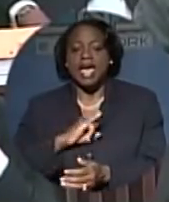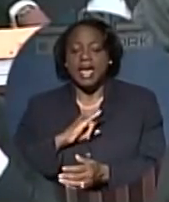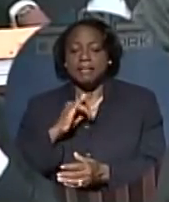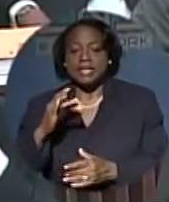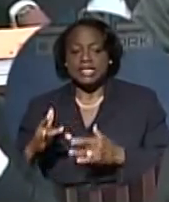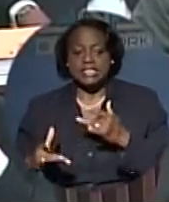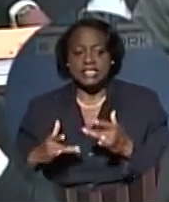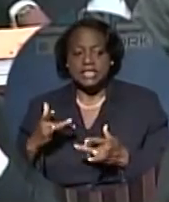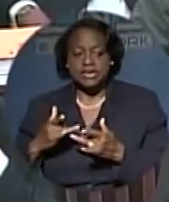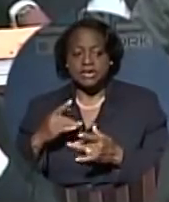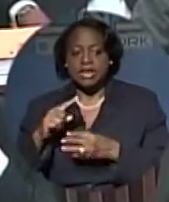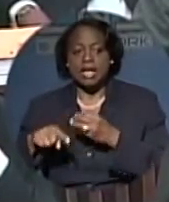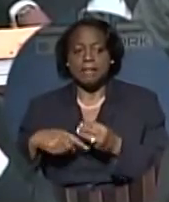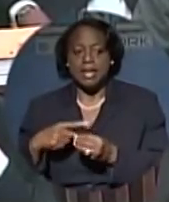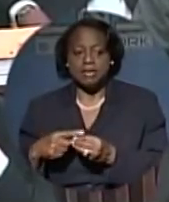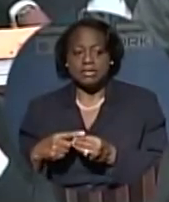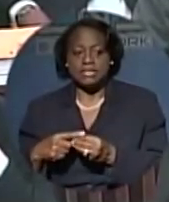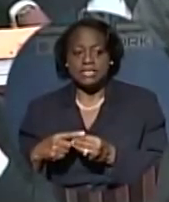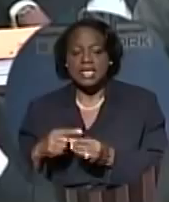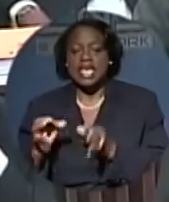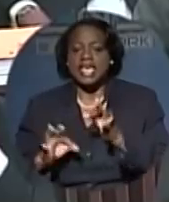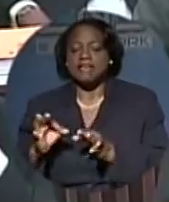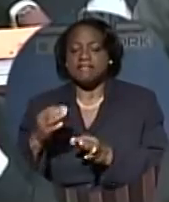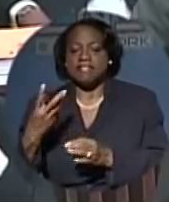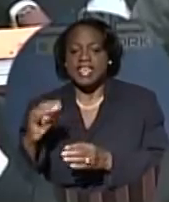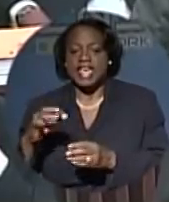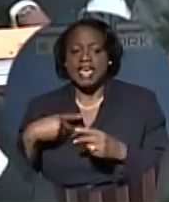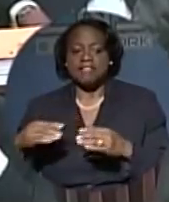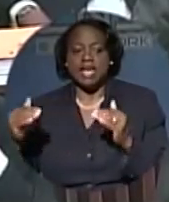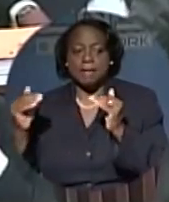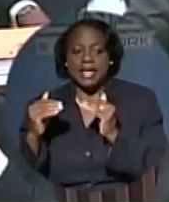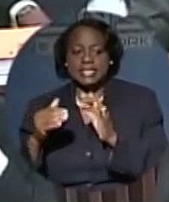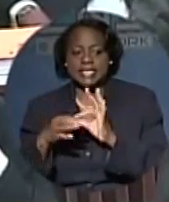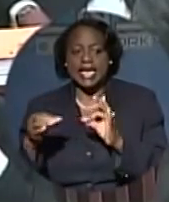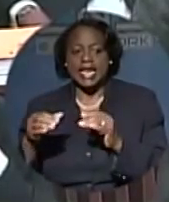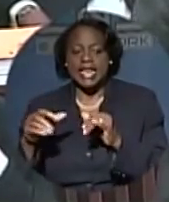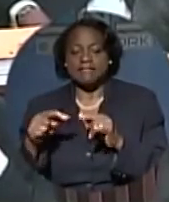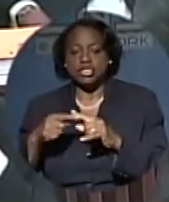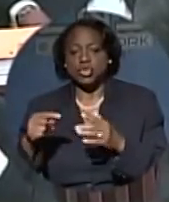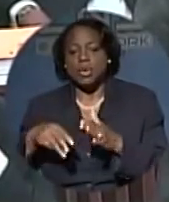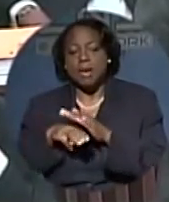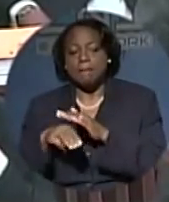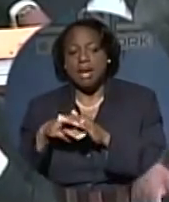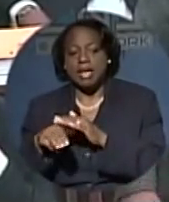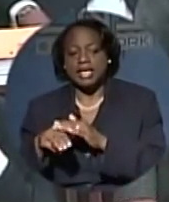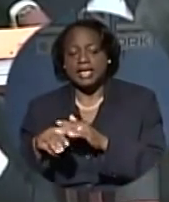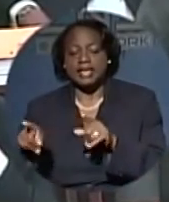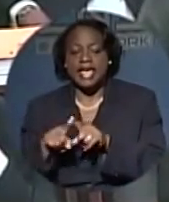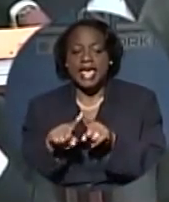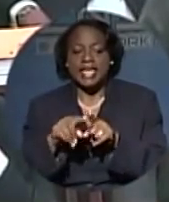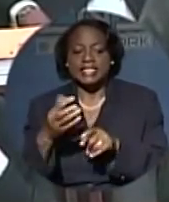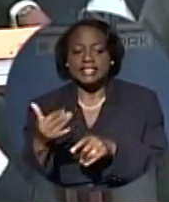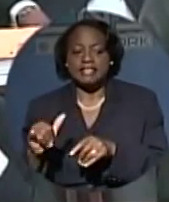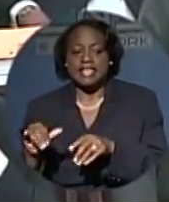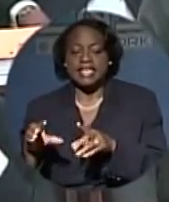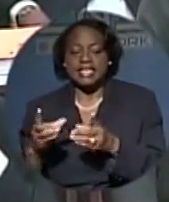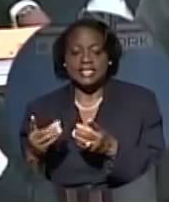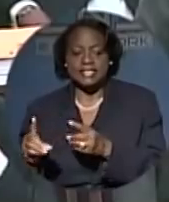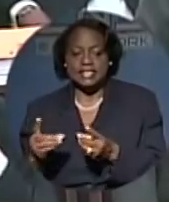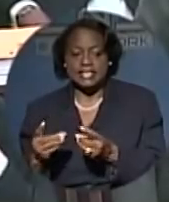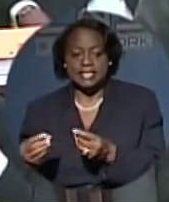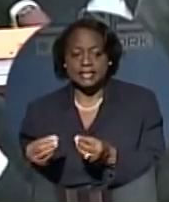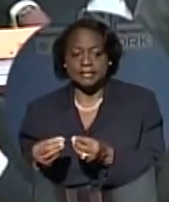about whether or not they will have the capacity and the leverage to be able to market as they've done, because their market has been exceptional